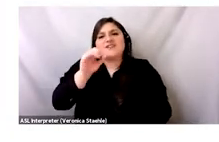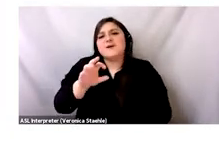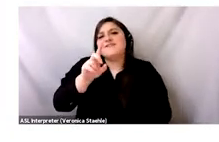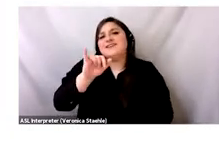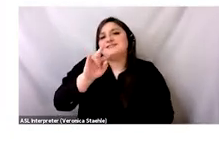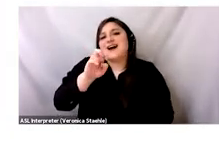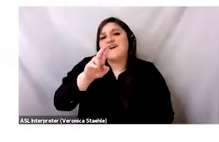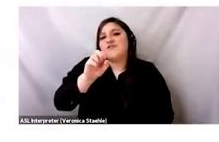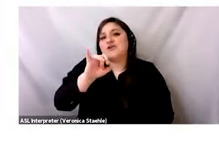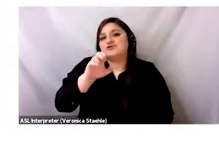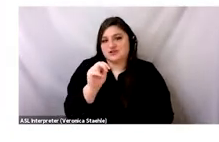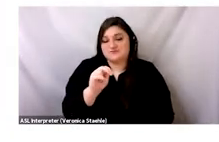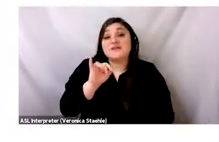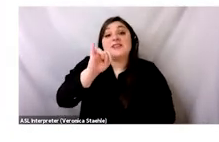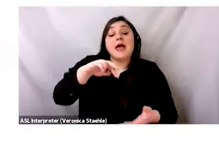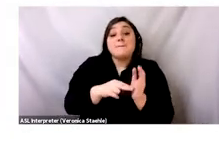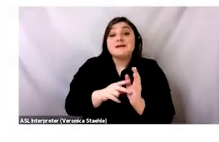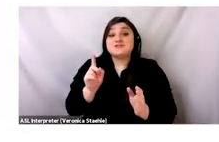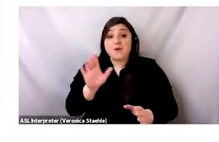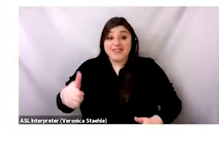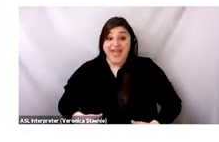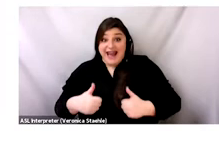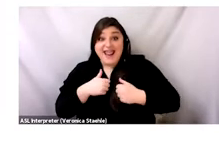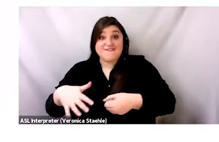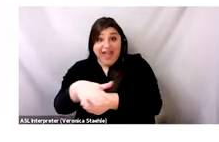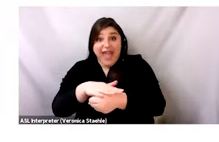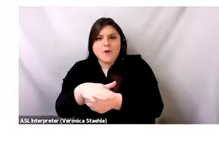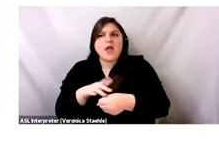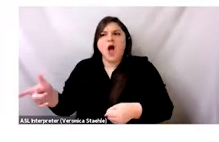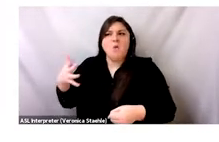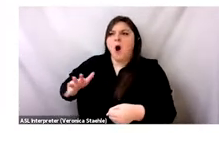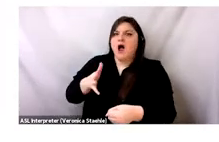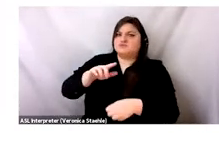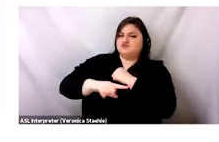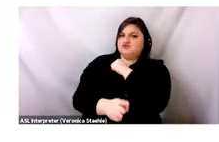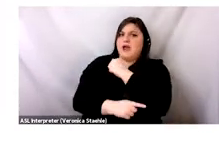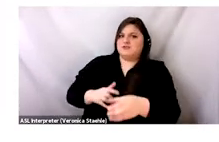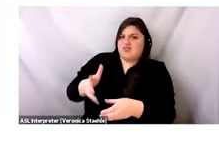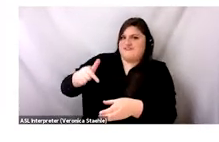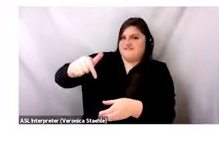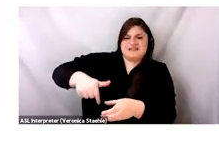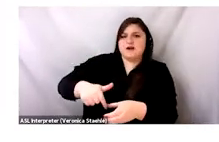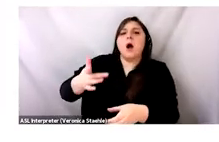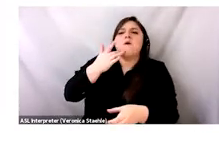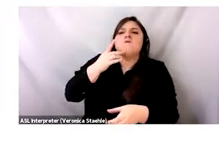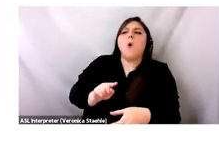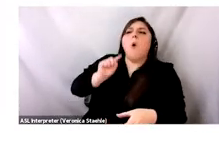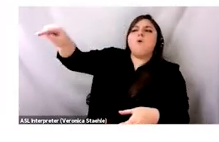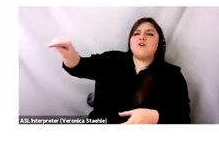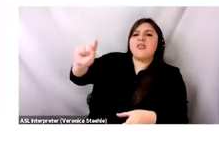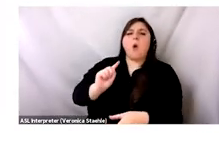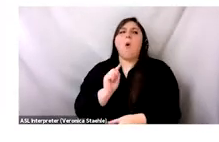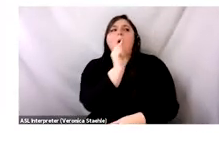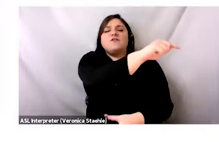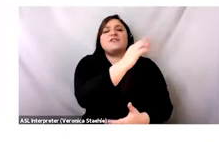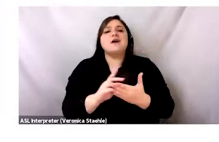North setting really aggressive zero-waste targets for their cities. These goals are important, but it is unproductive